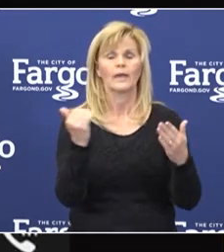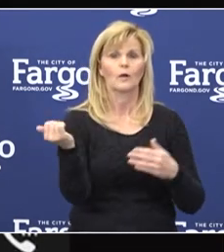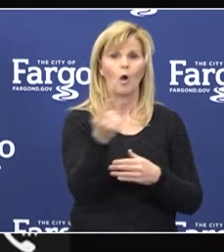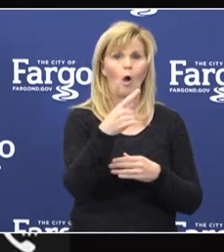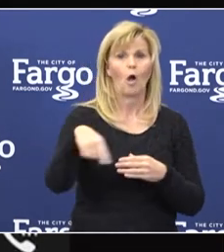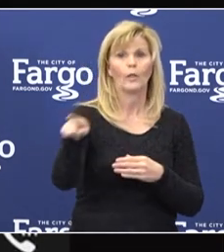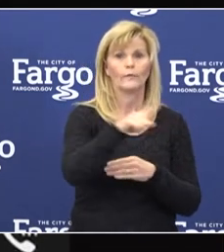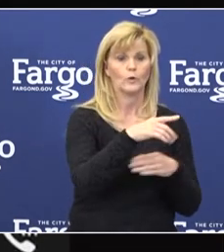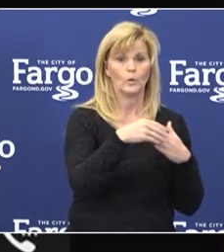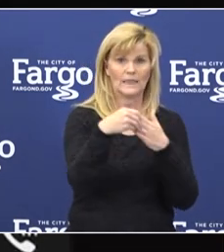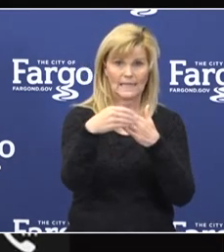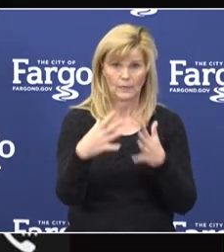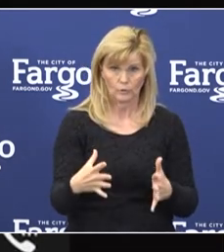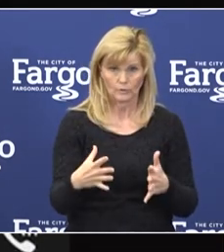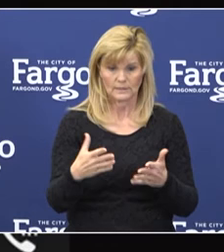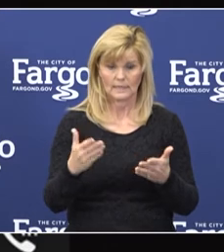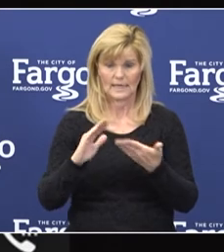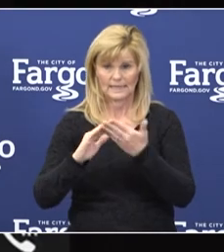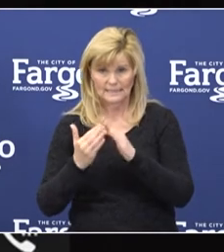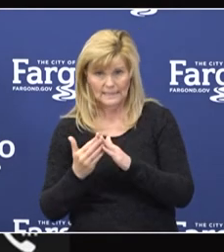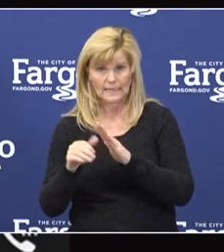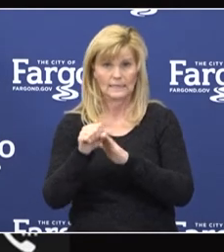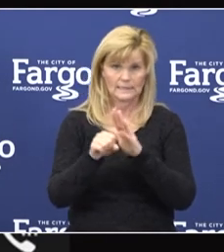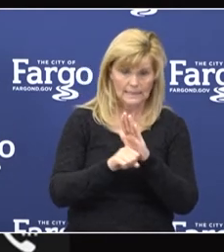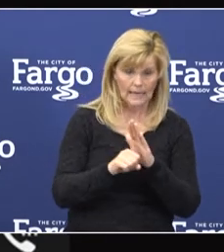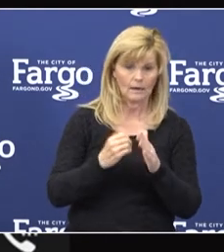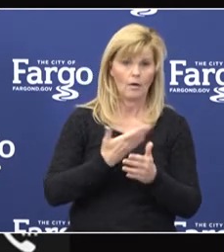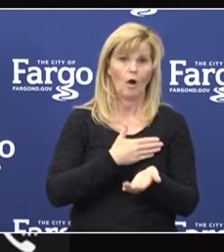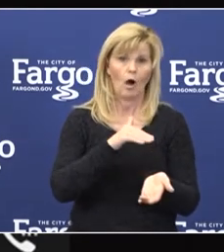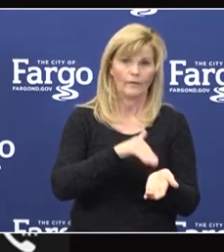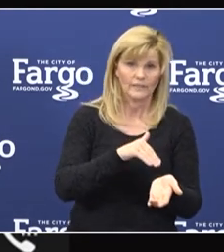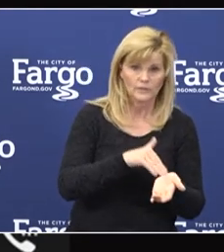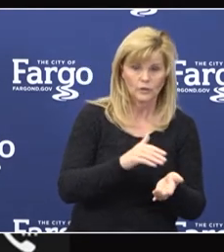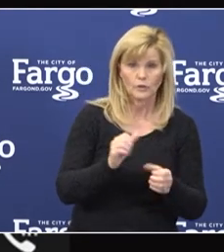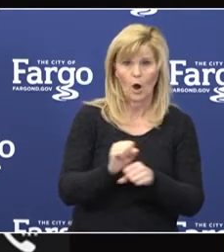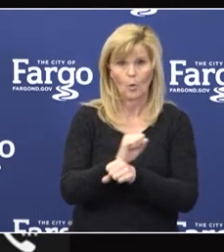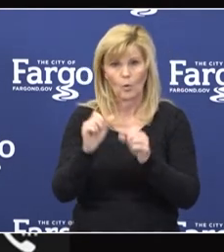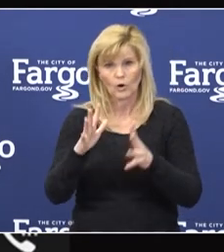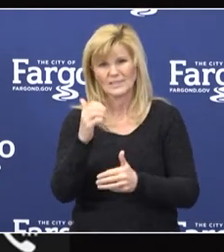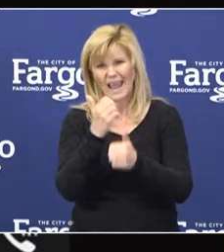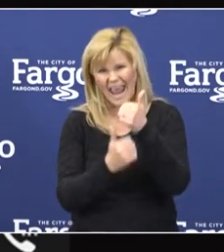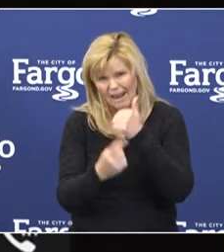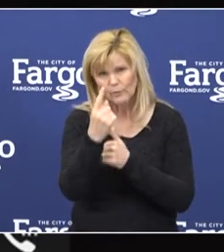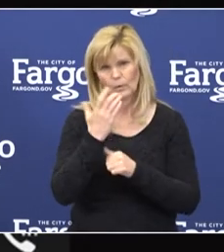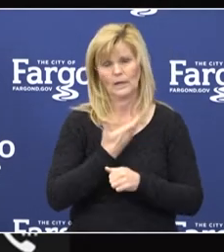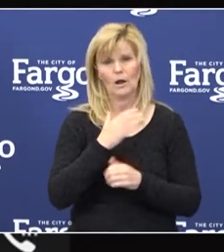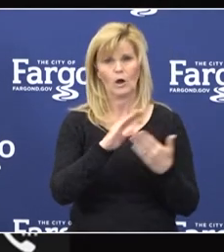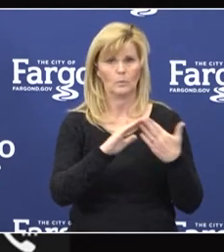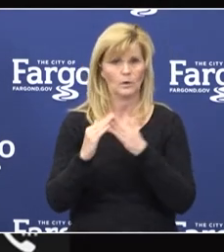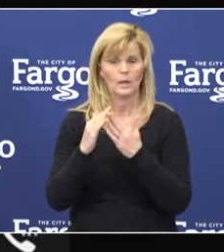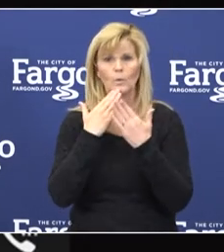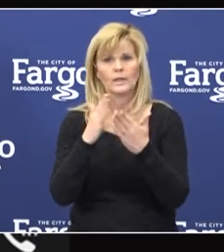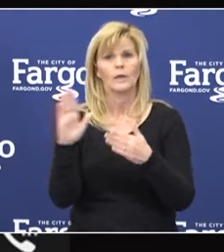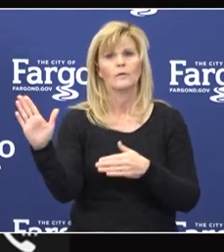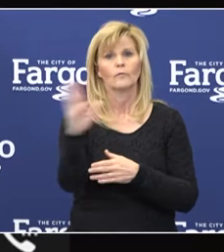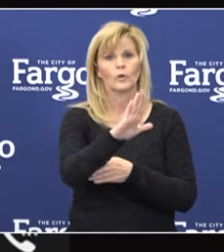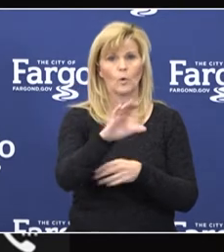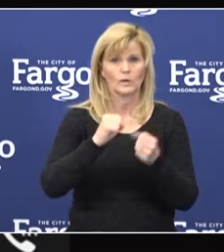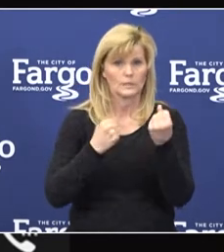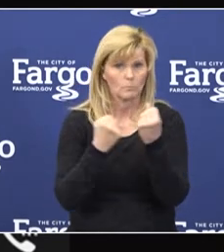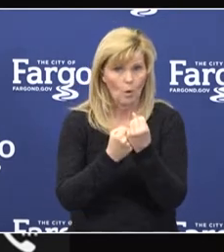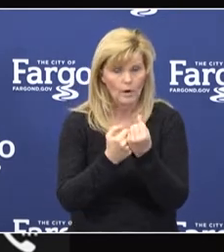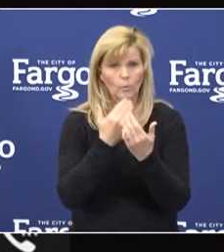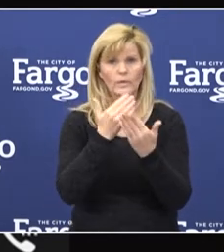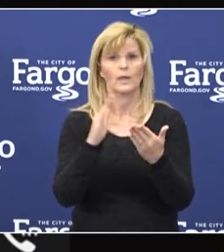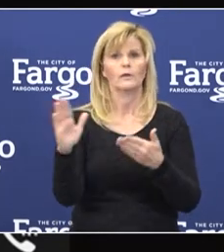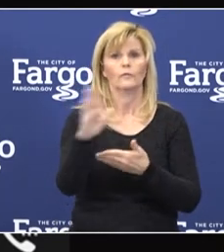of you on this call today. Our physicians and employees as well and everyone in our community for your support and partnership. We